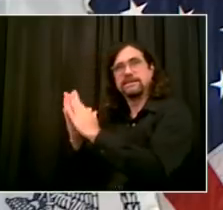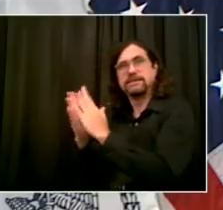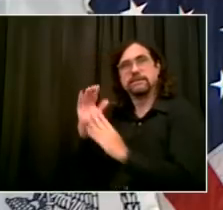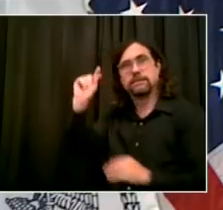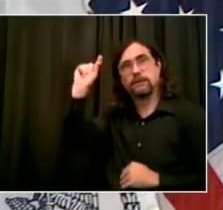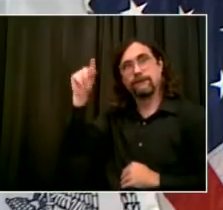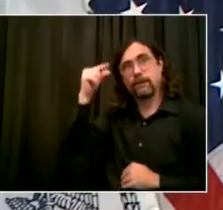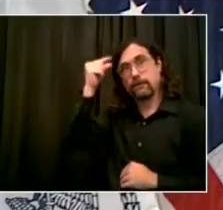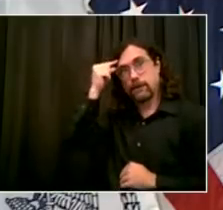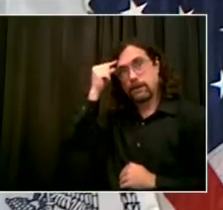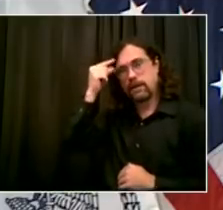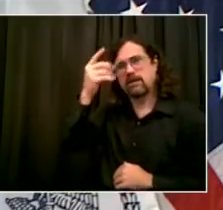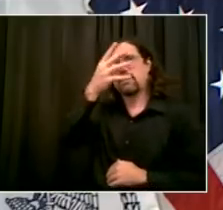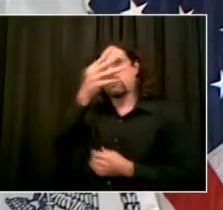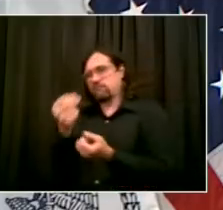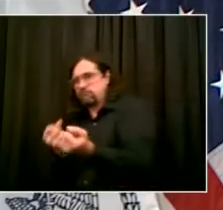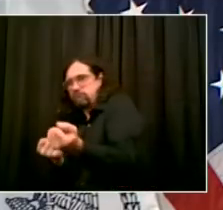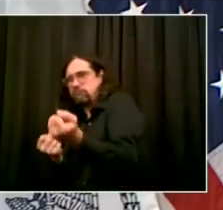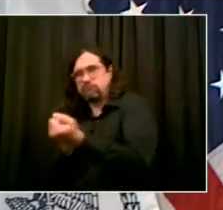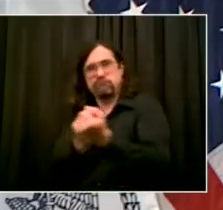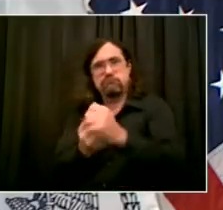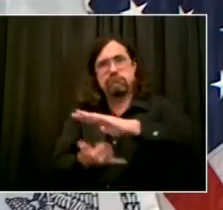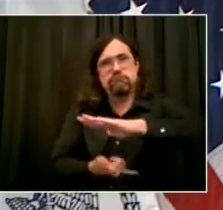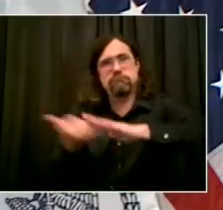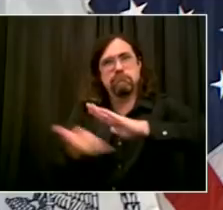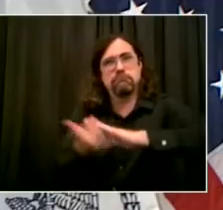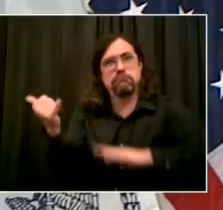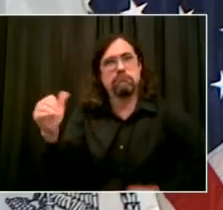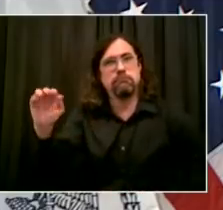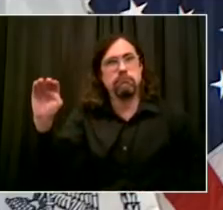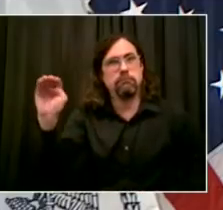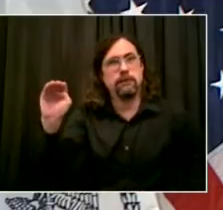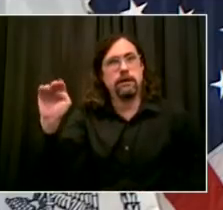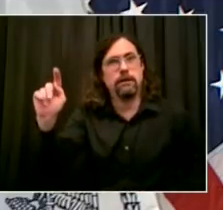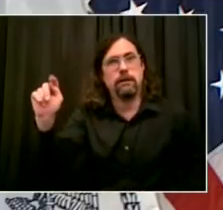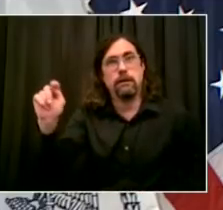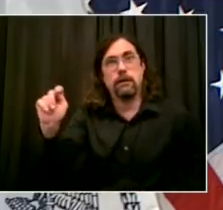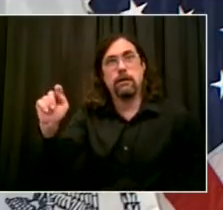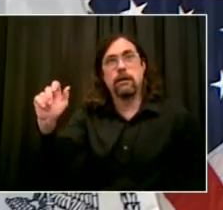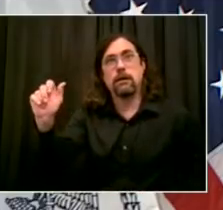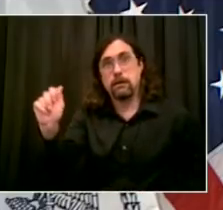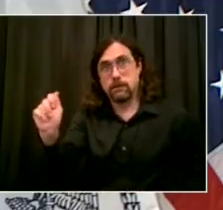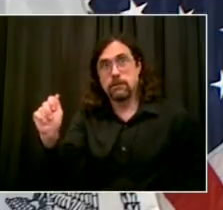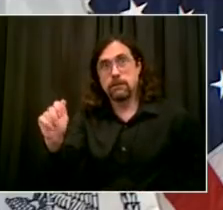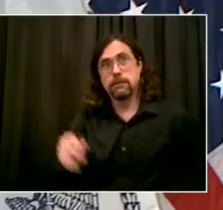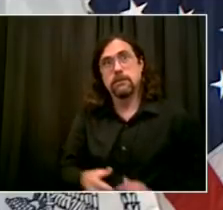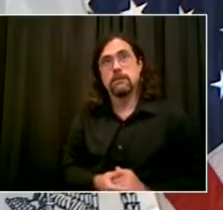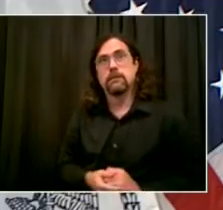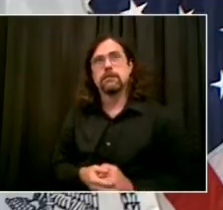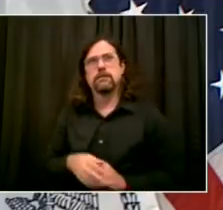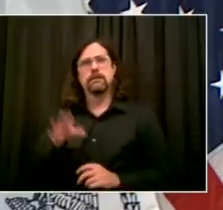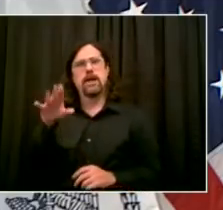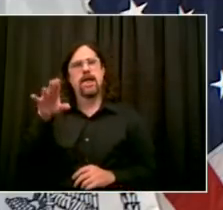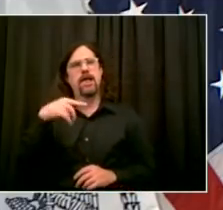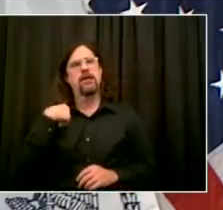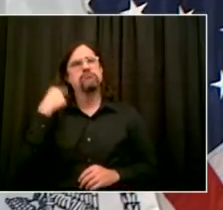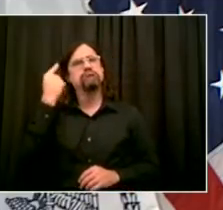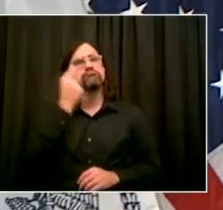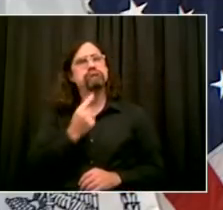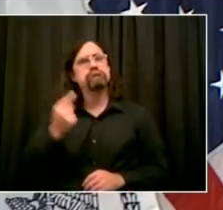I'd like to know what your reaction is to the fact that they've sent a second letter to the president of the United States